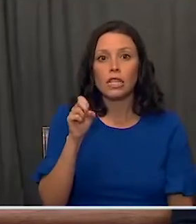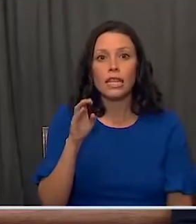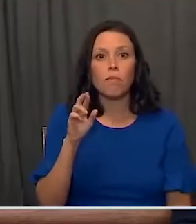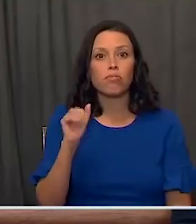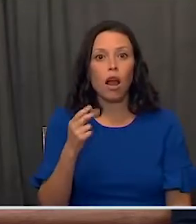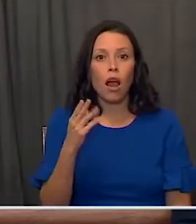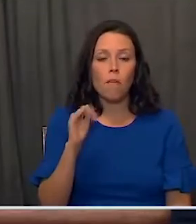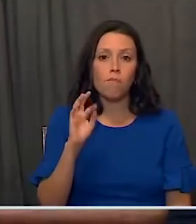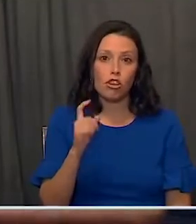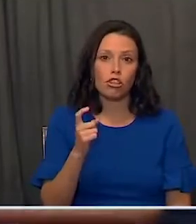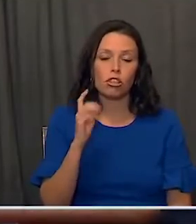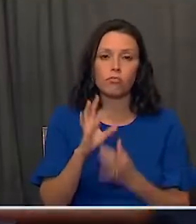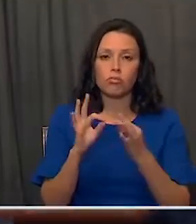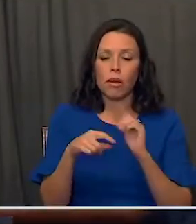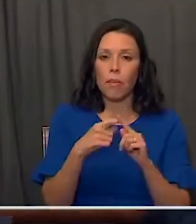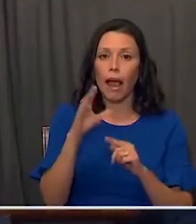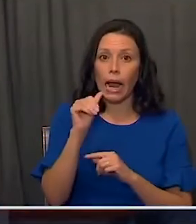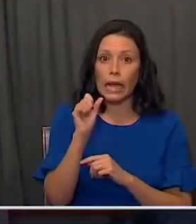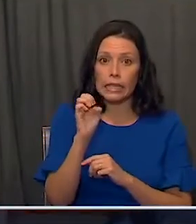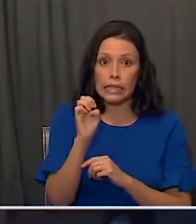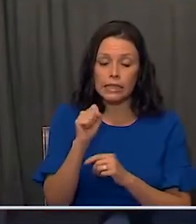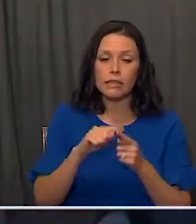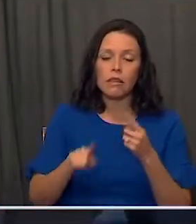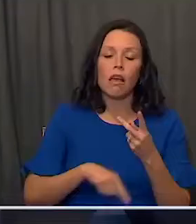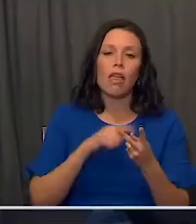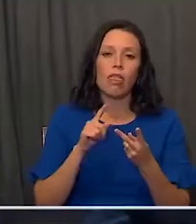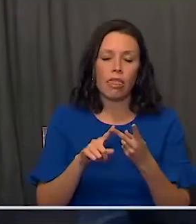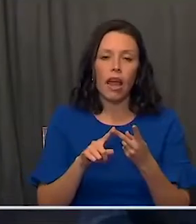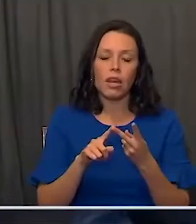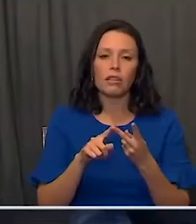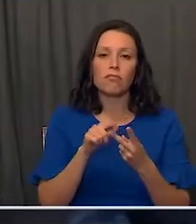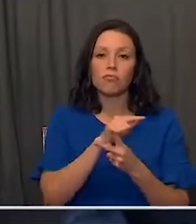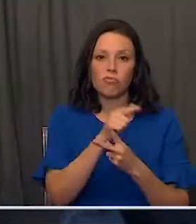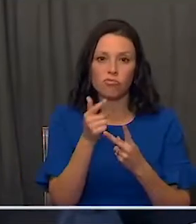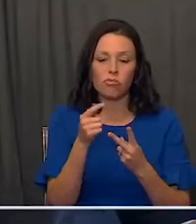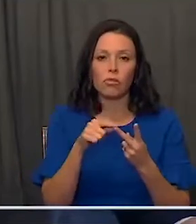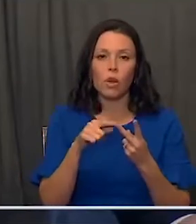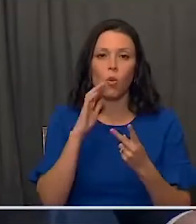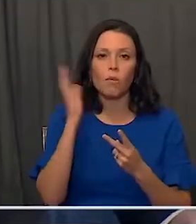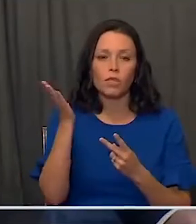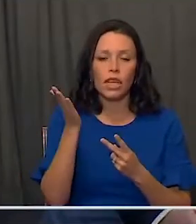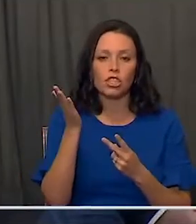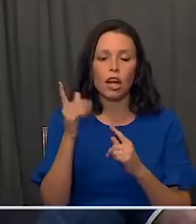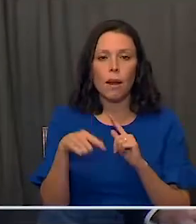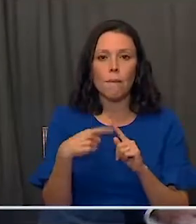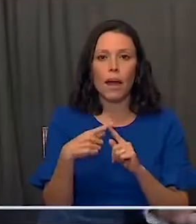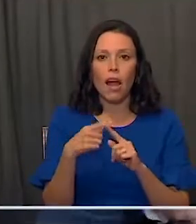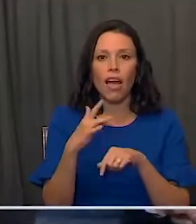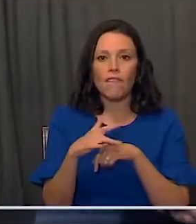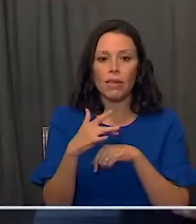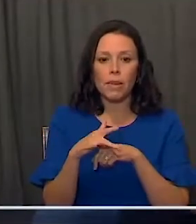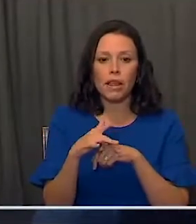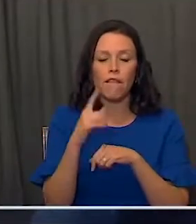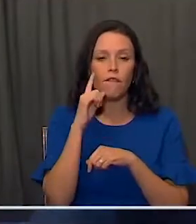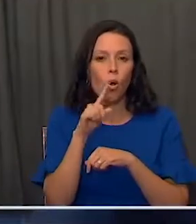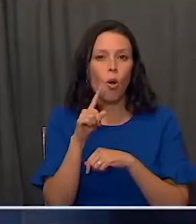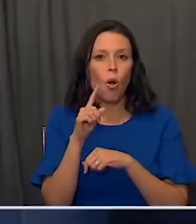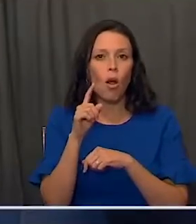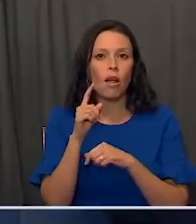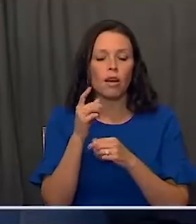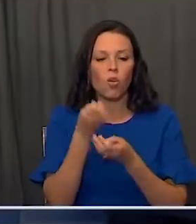Birx, who will update us on cases. And after that, after that, we will get a presentation on the availability of